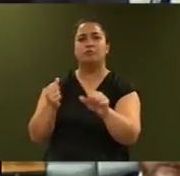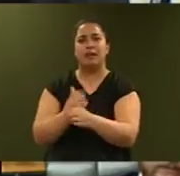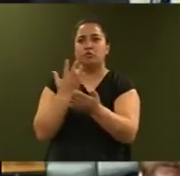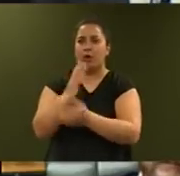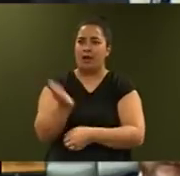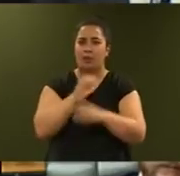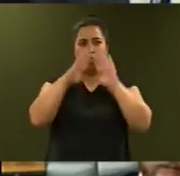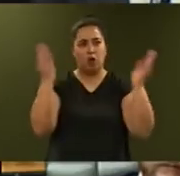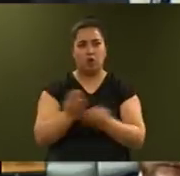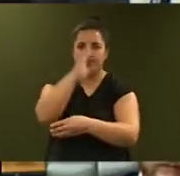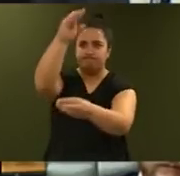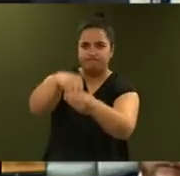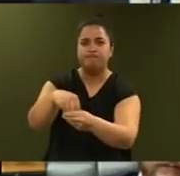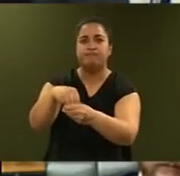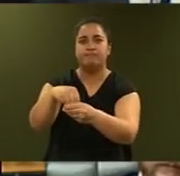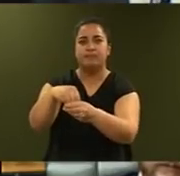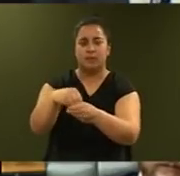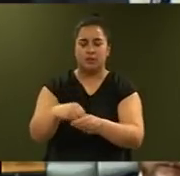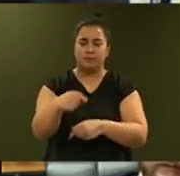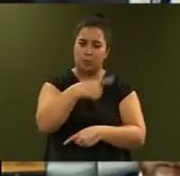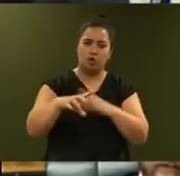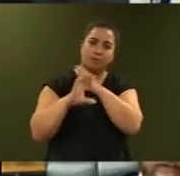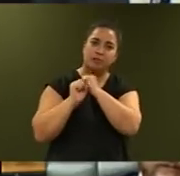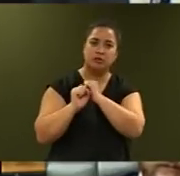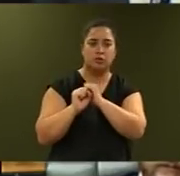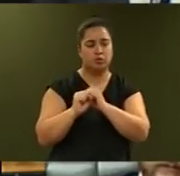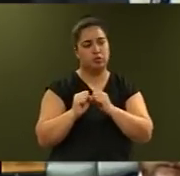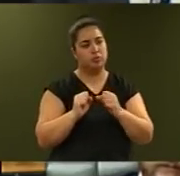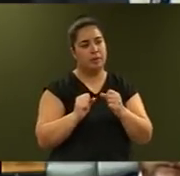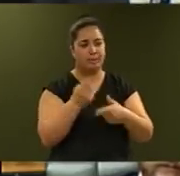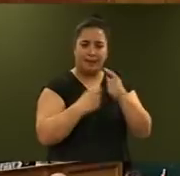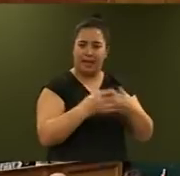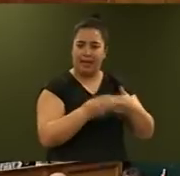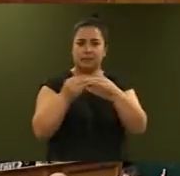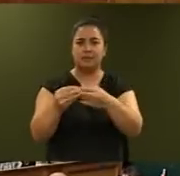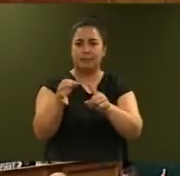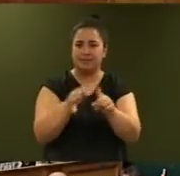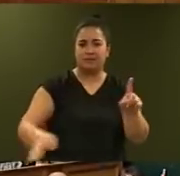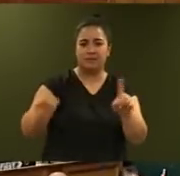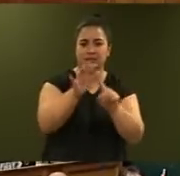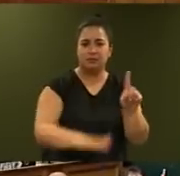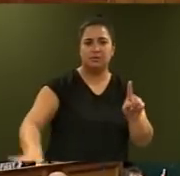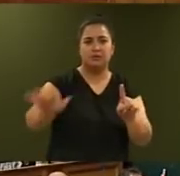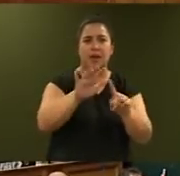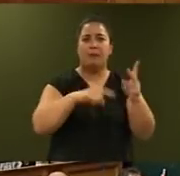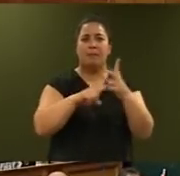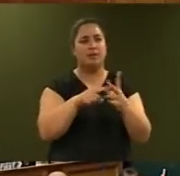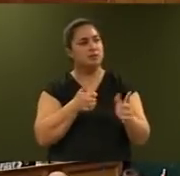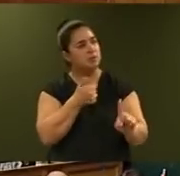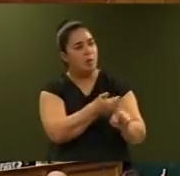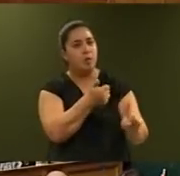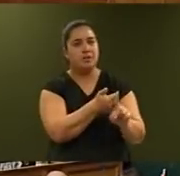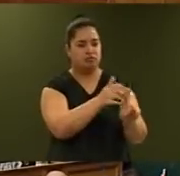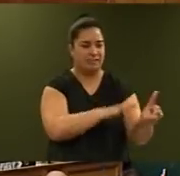world. We are committed to our role as a leader in the Pacific and to supporting our region to meet the challenges of climate